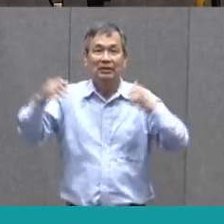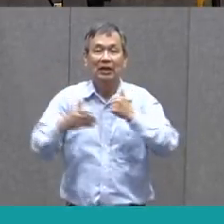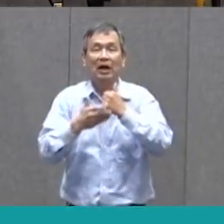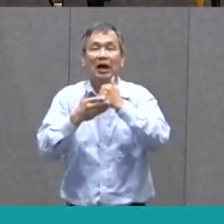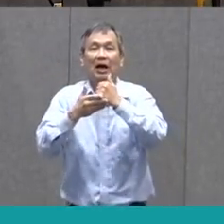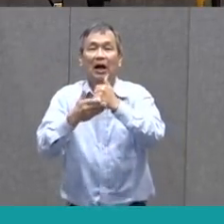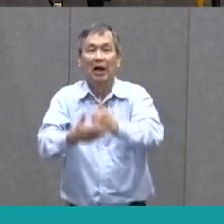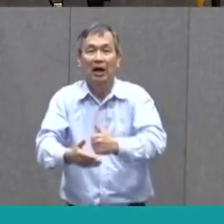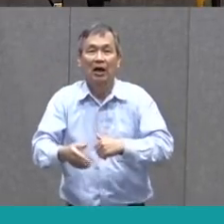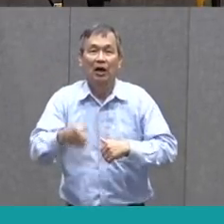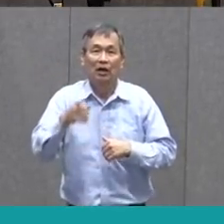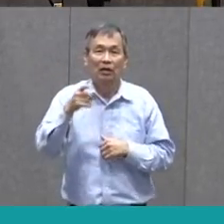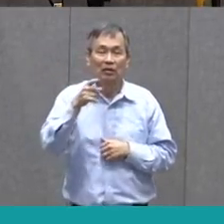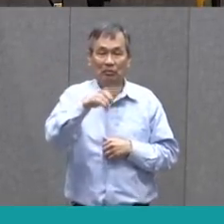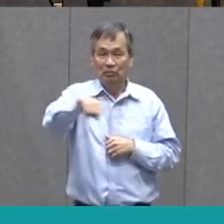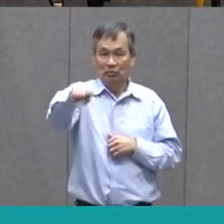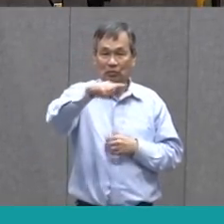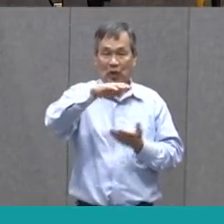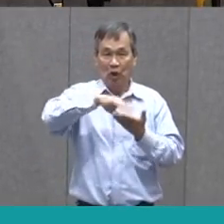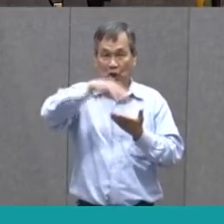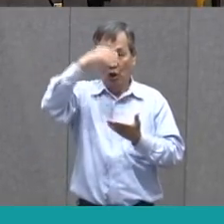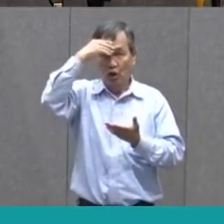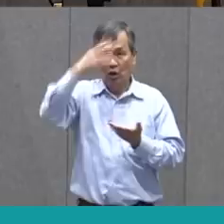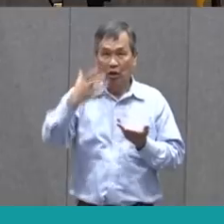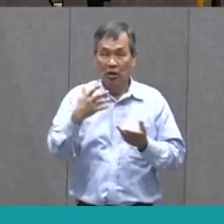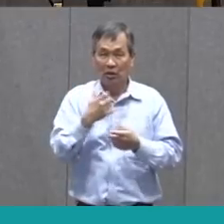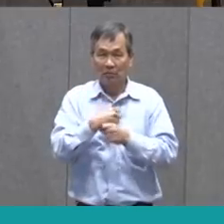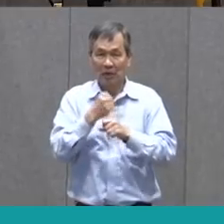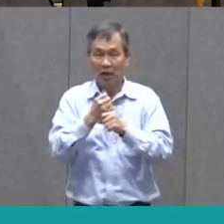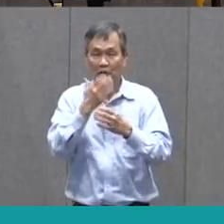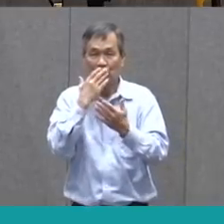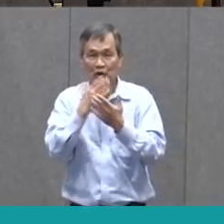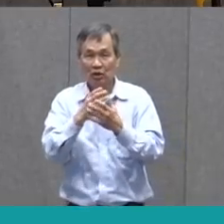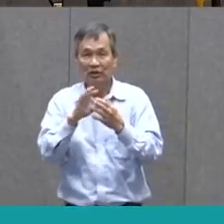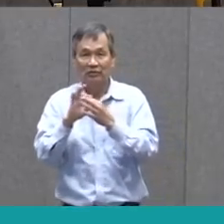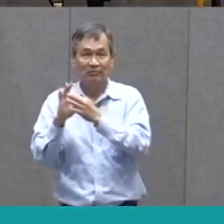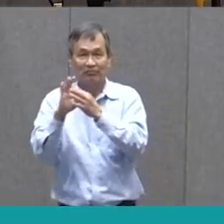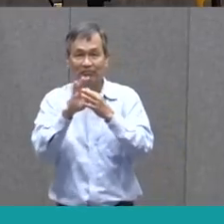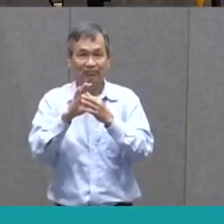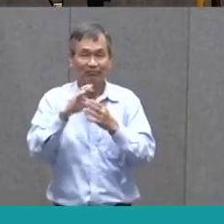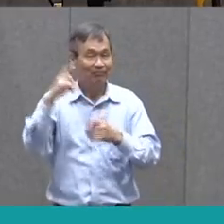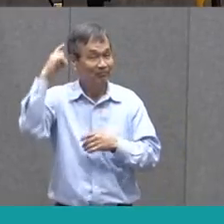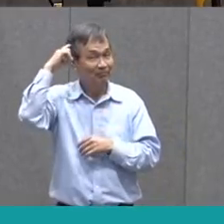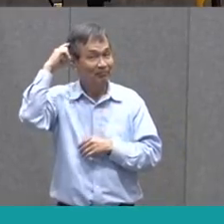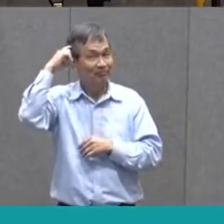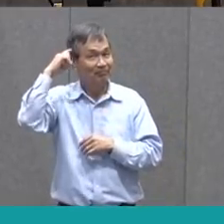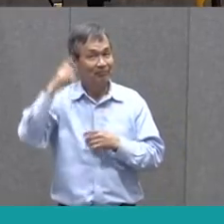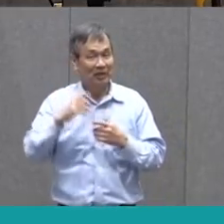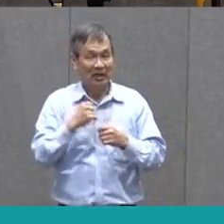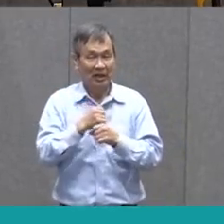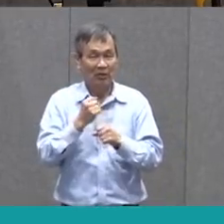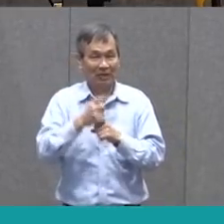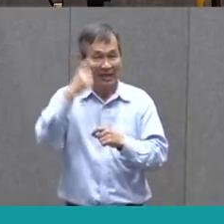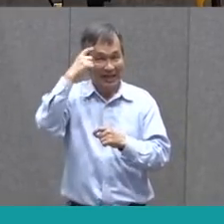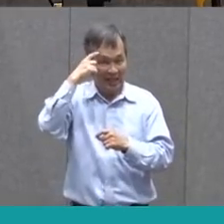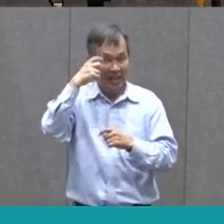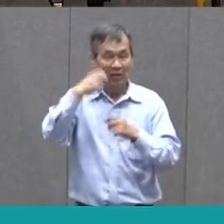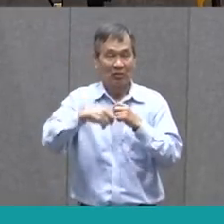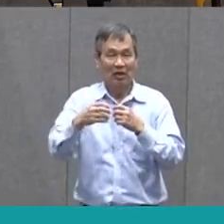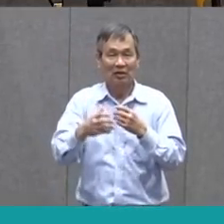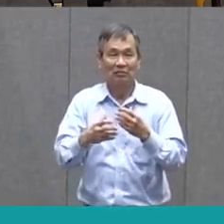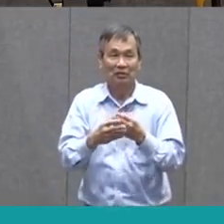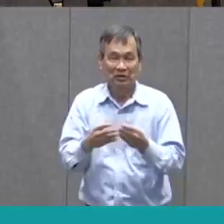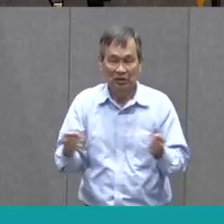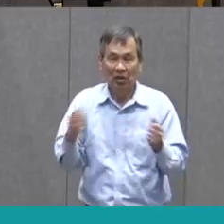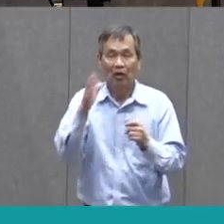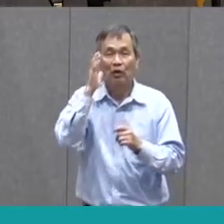us learn and help us make those connections with neurons, which helps us think and problem solve. So we're gonna do